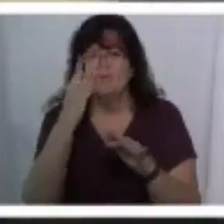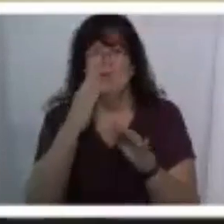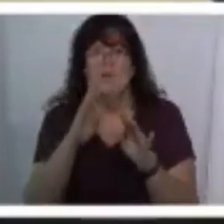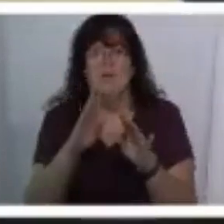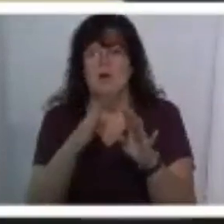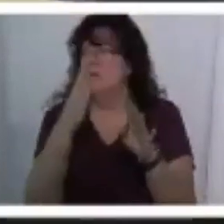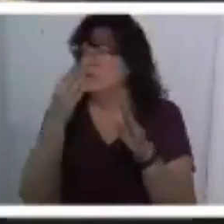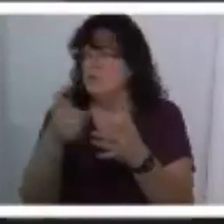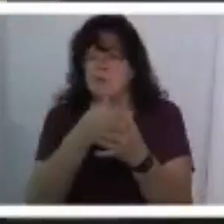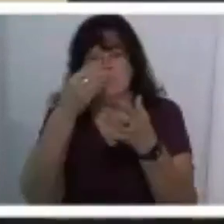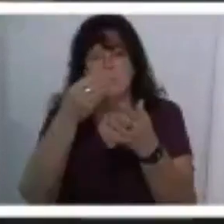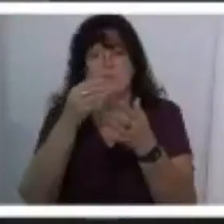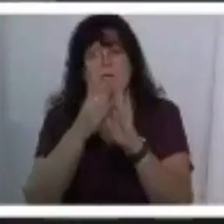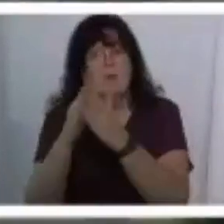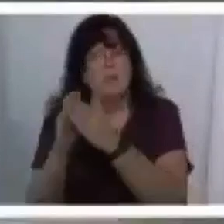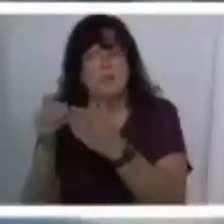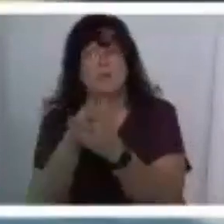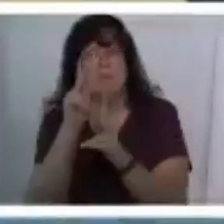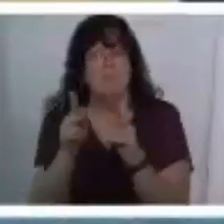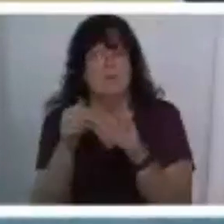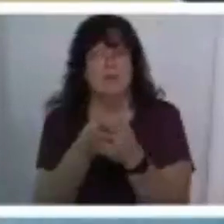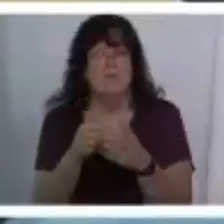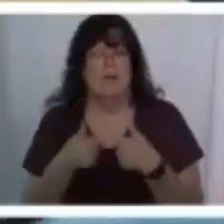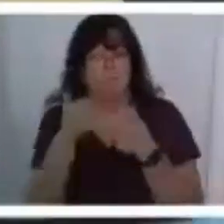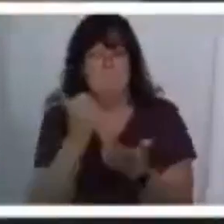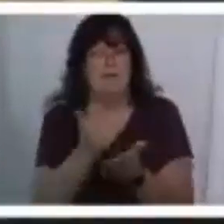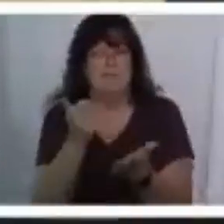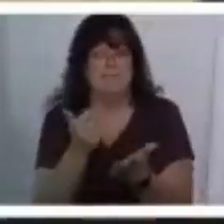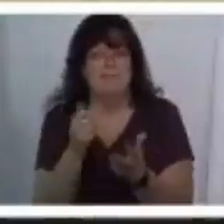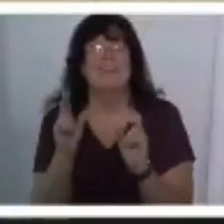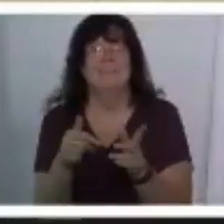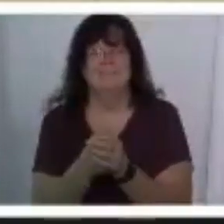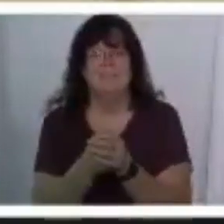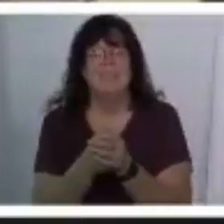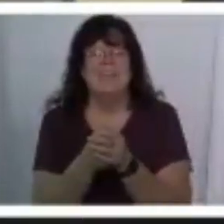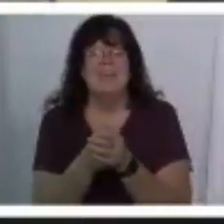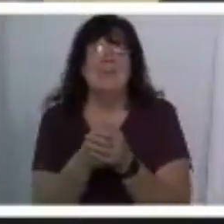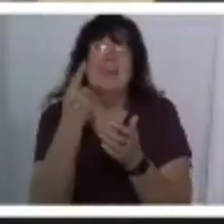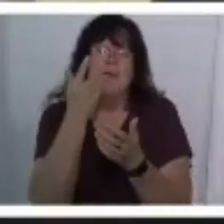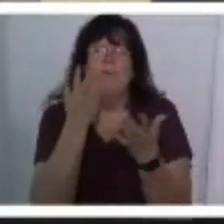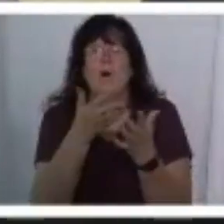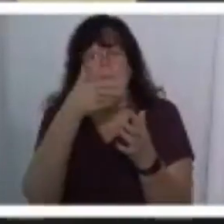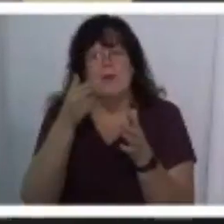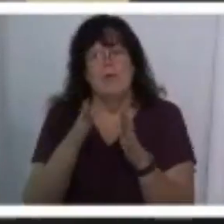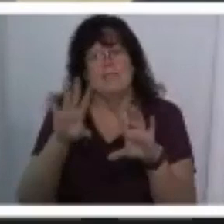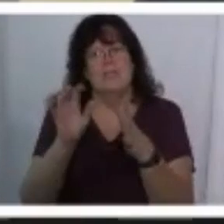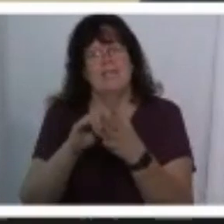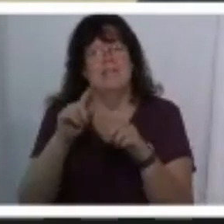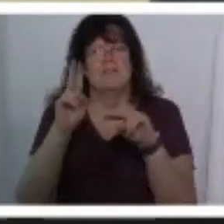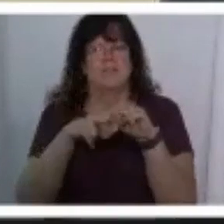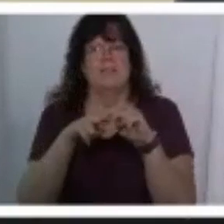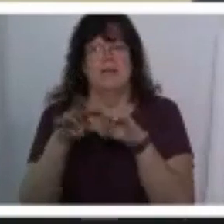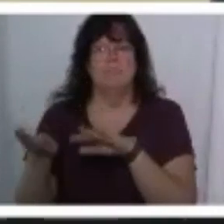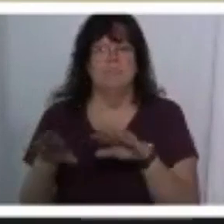and new communities and new individuals and new life amen all right so we thought what better way to do that than to just sit down and